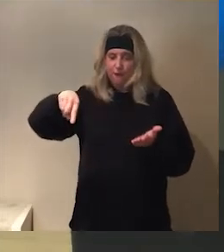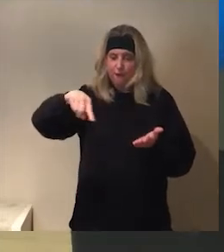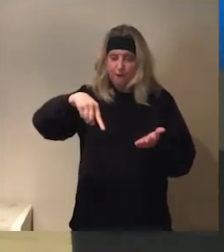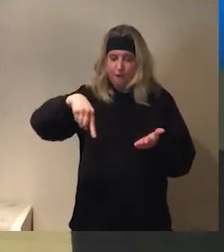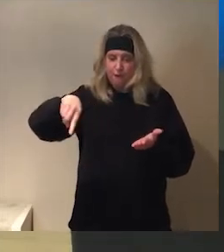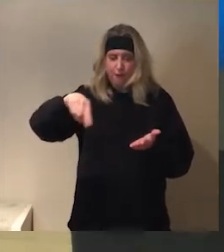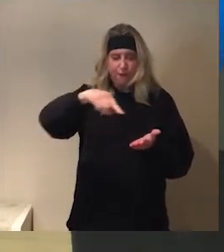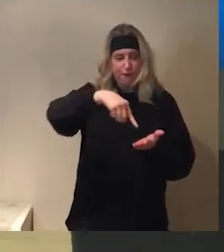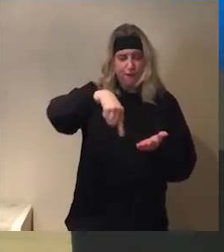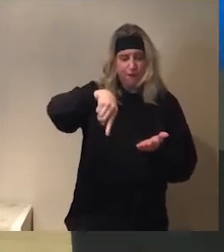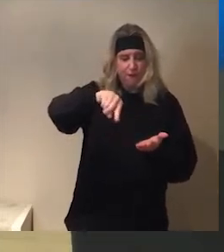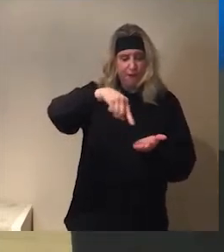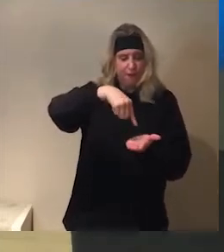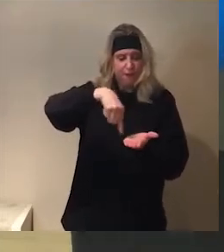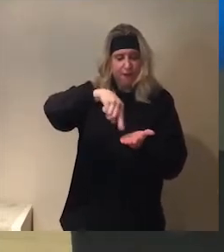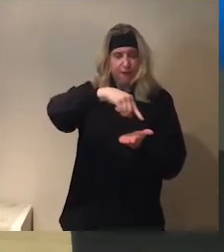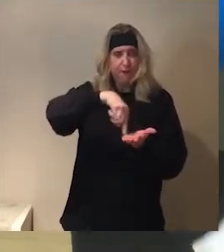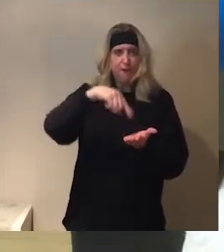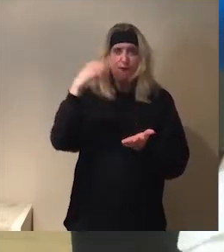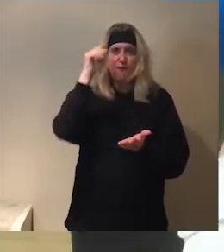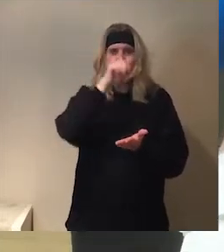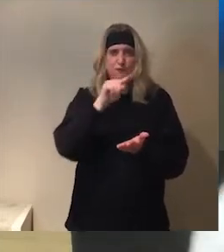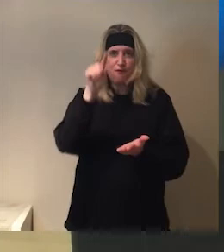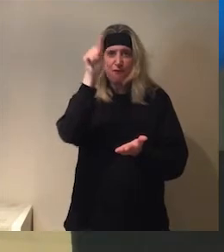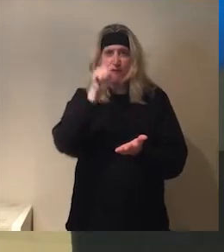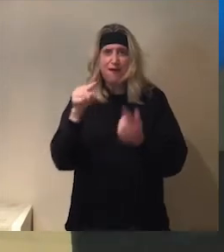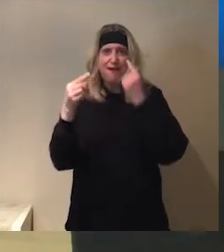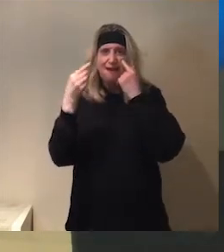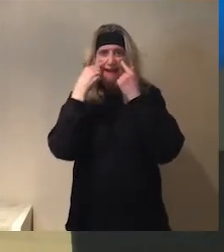Okay. And we give them two nice, round eyes.